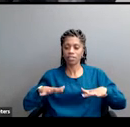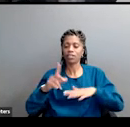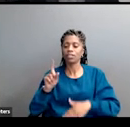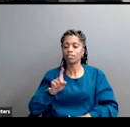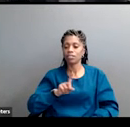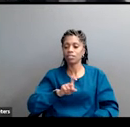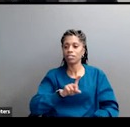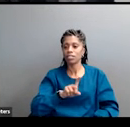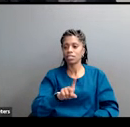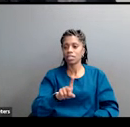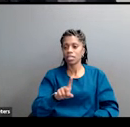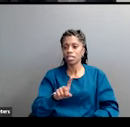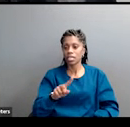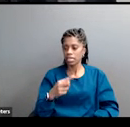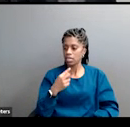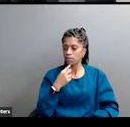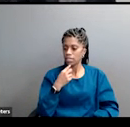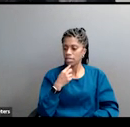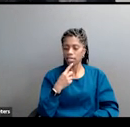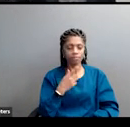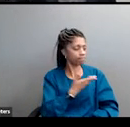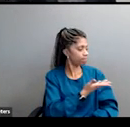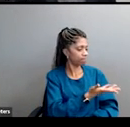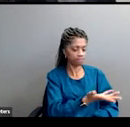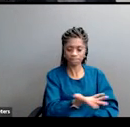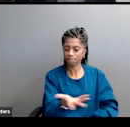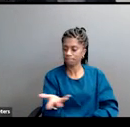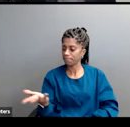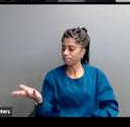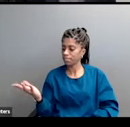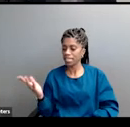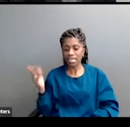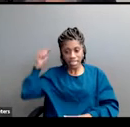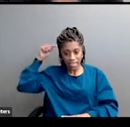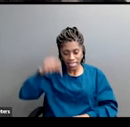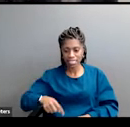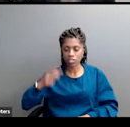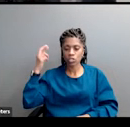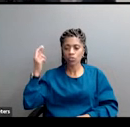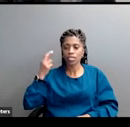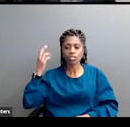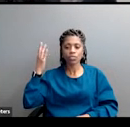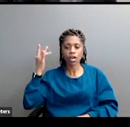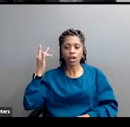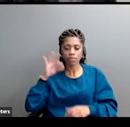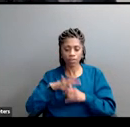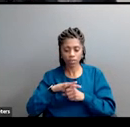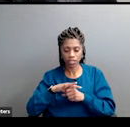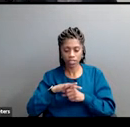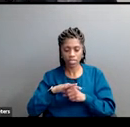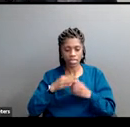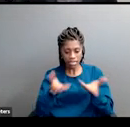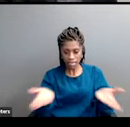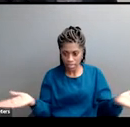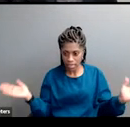and say, this is what we're fighting for. This is what we're voting on. Did he mention black? Did he mention